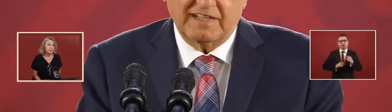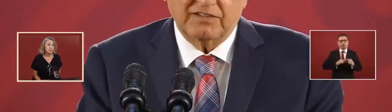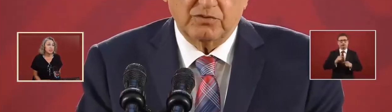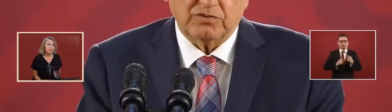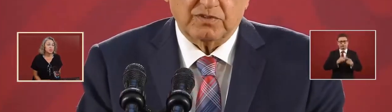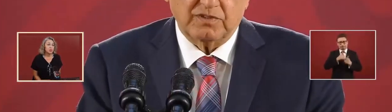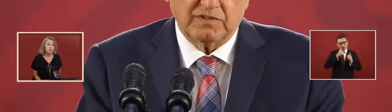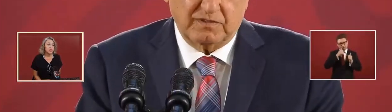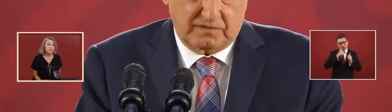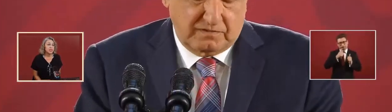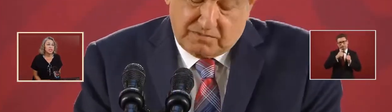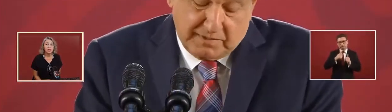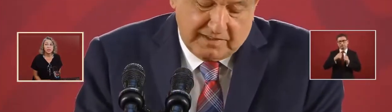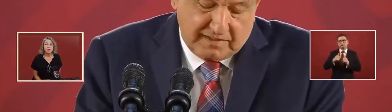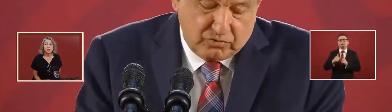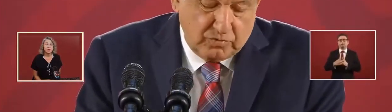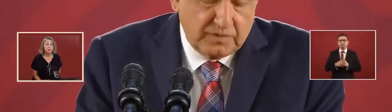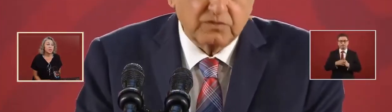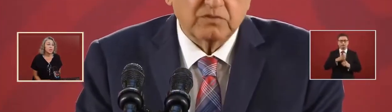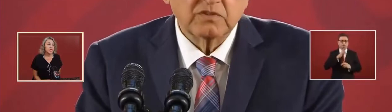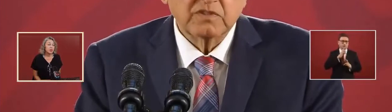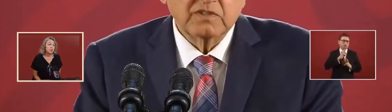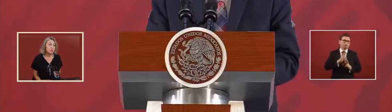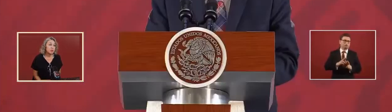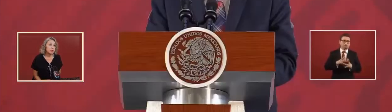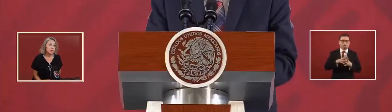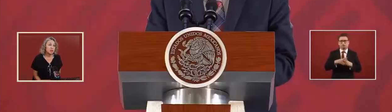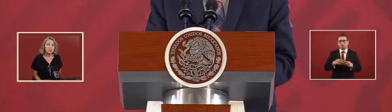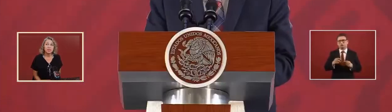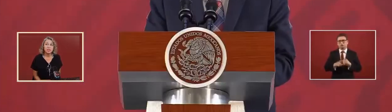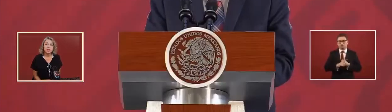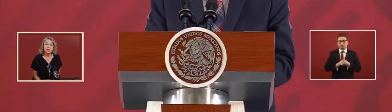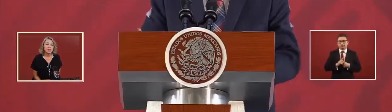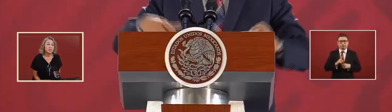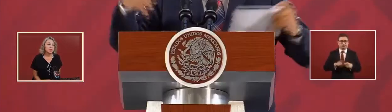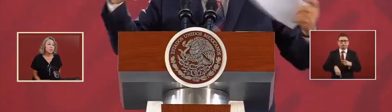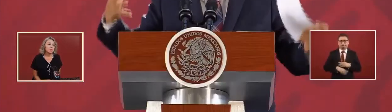and will be resolved because it was